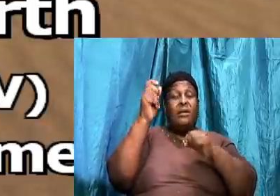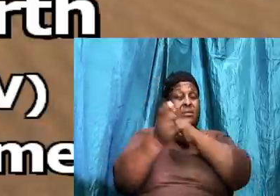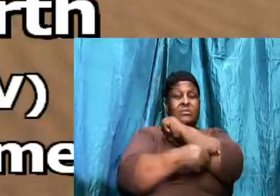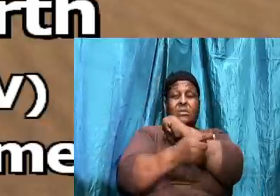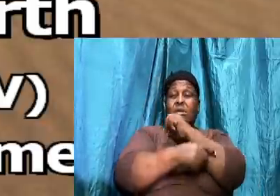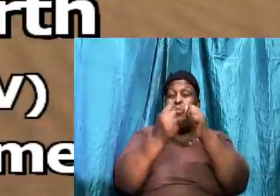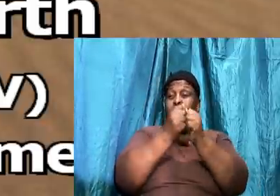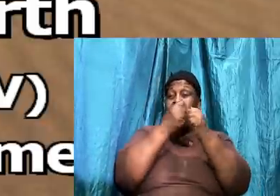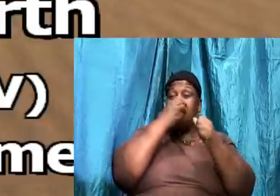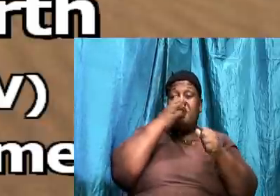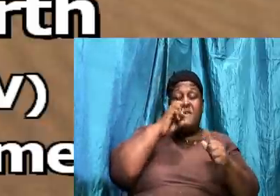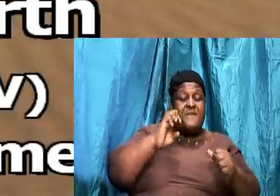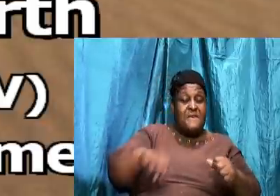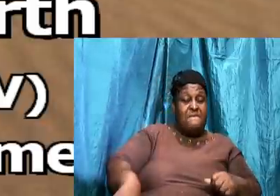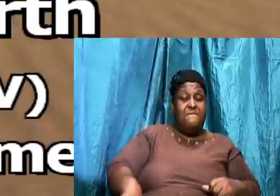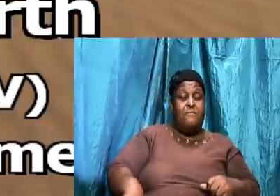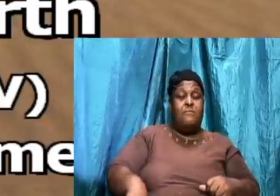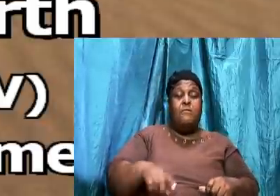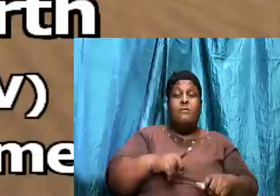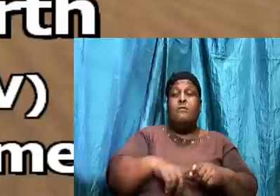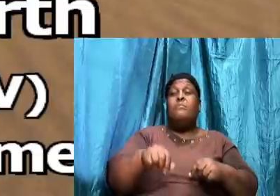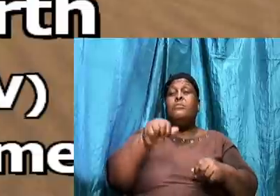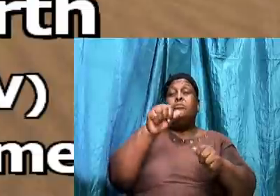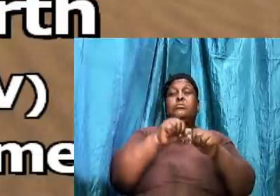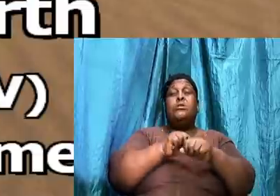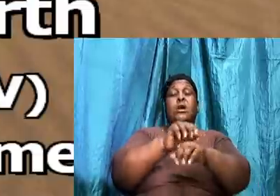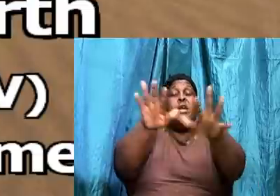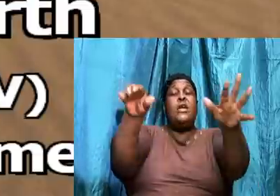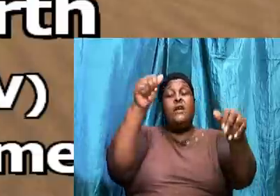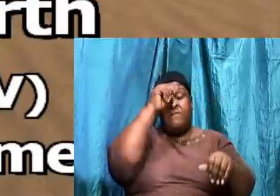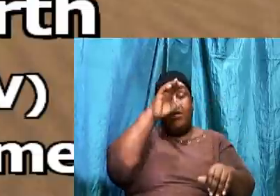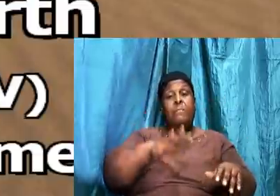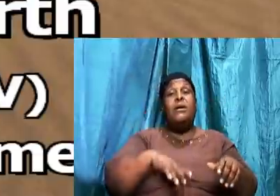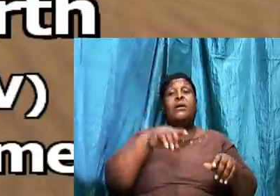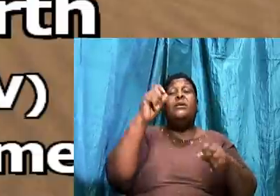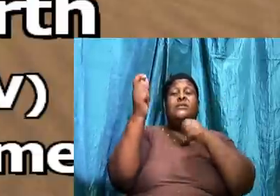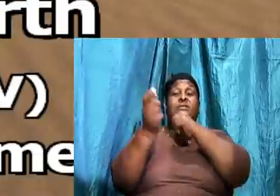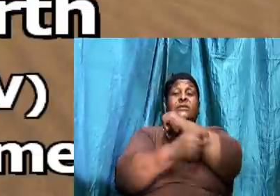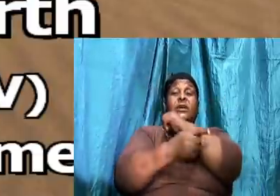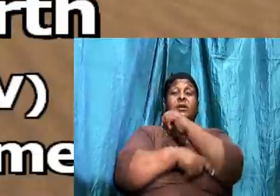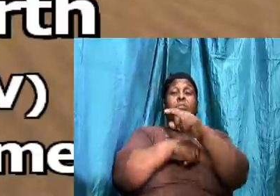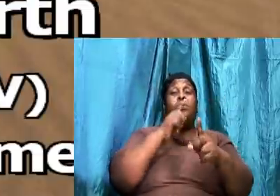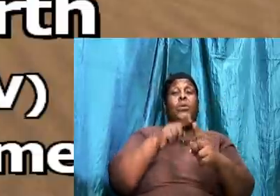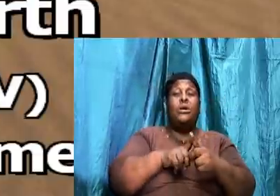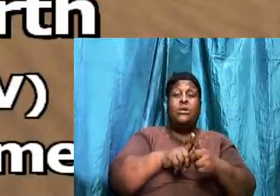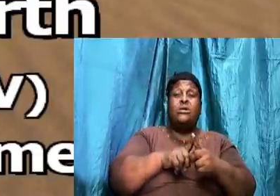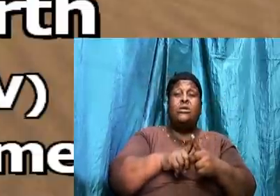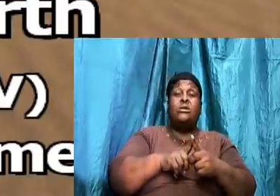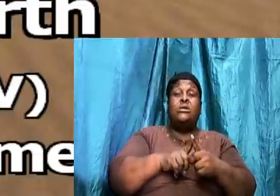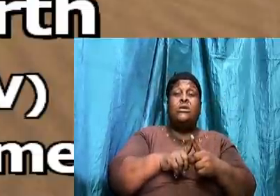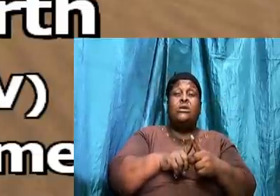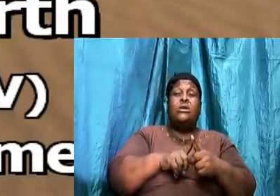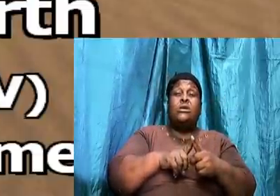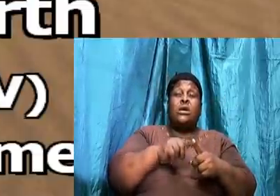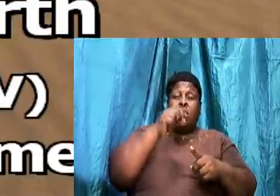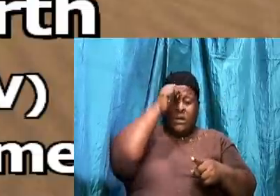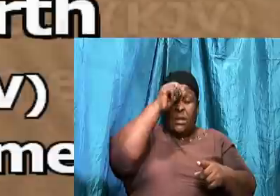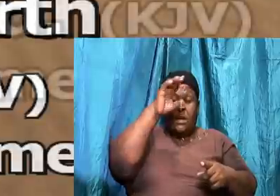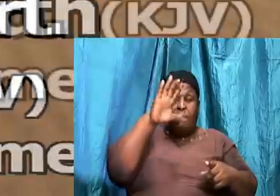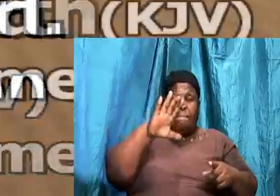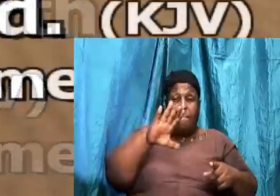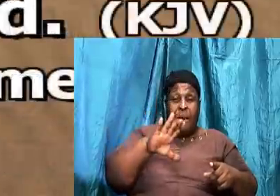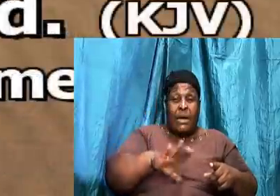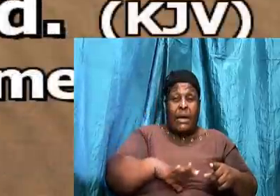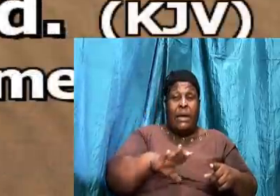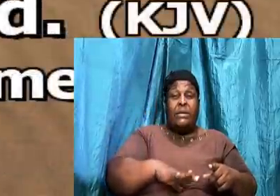But every man is tempted. When he is drawn away. Of his own lust. So the adversary will tempt us. Because he